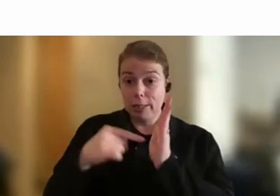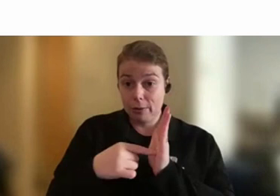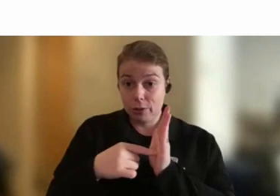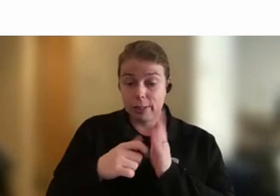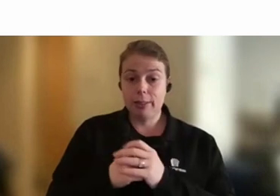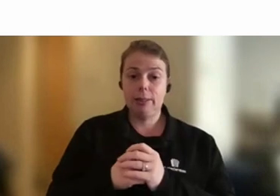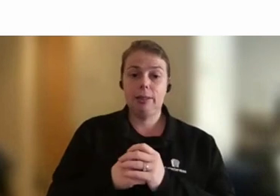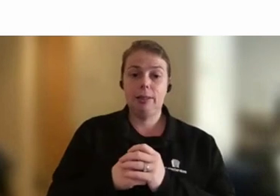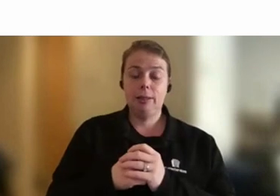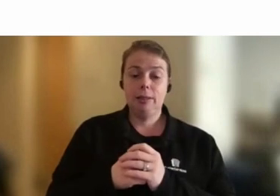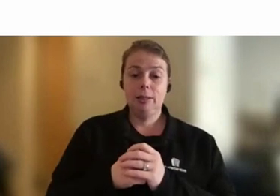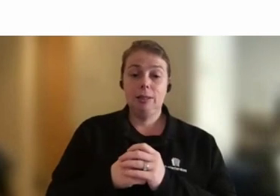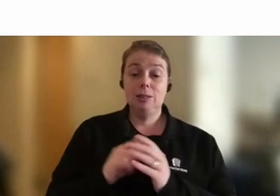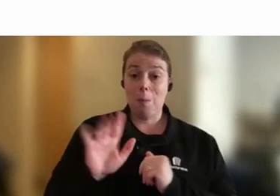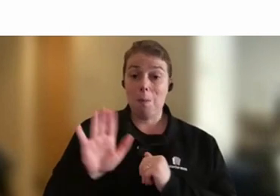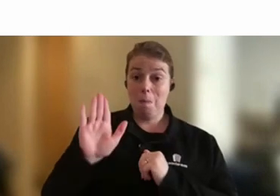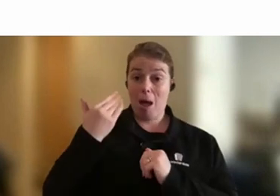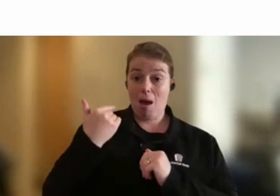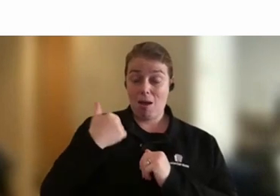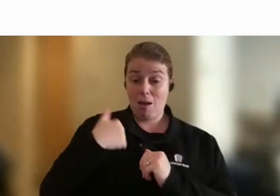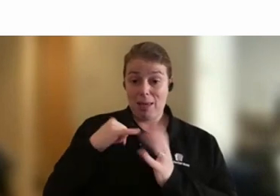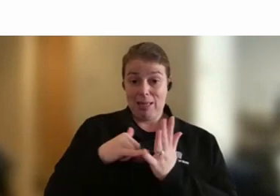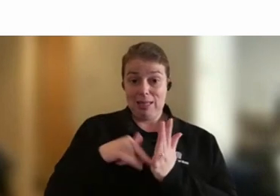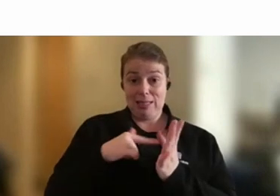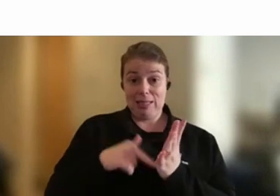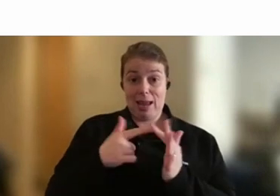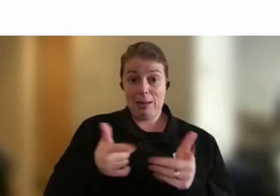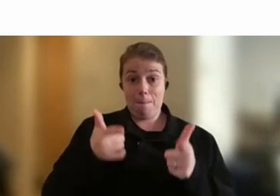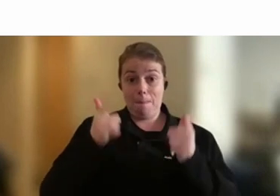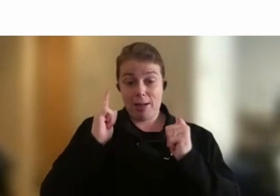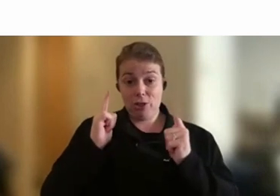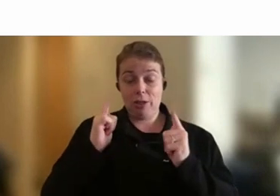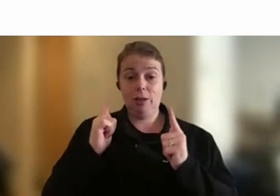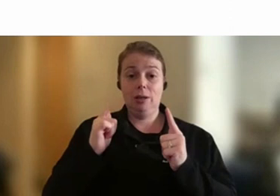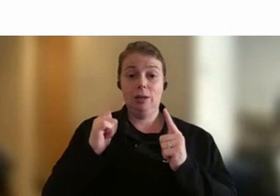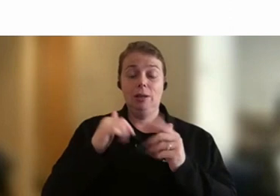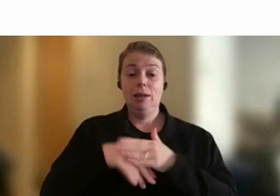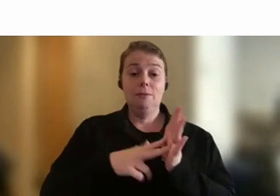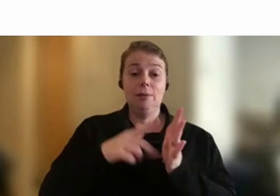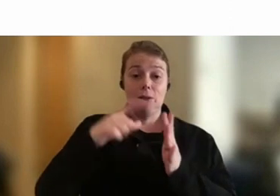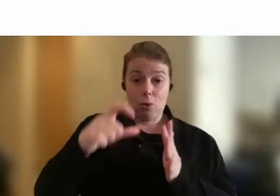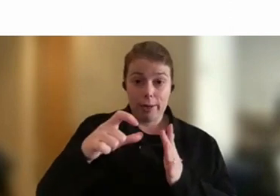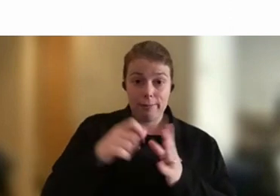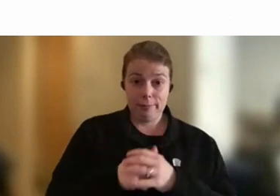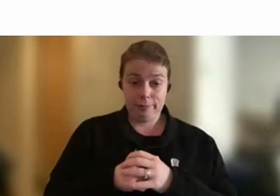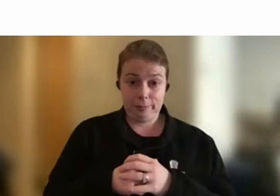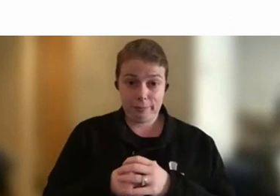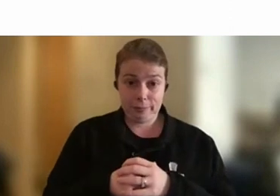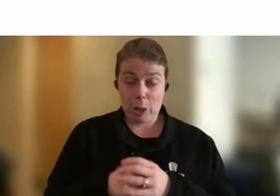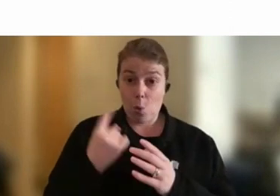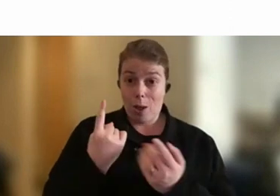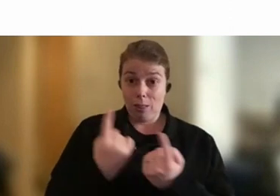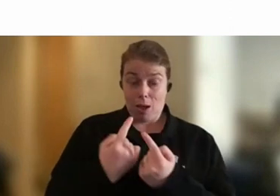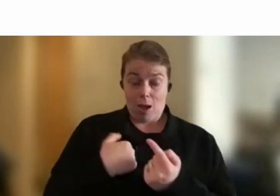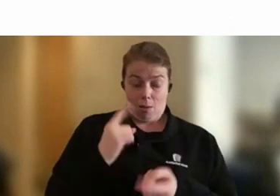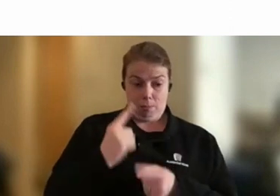the fact that I was once state manager in Victoria of the predecessor of my department. And one of the things that I quickly realised was that